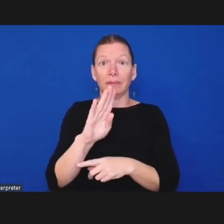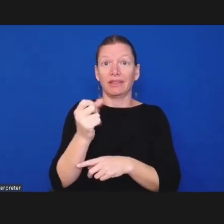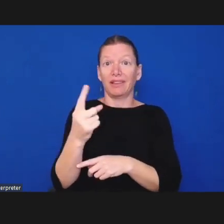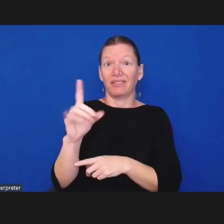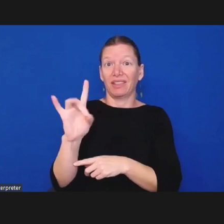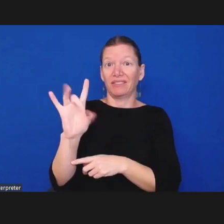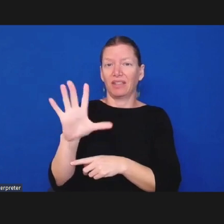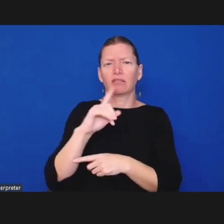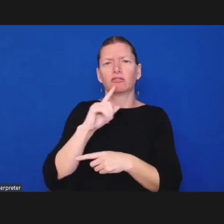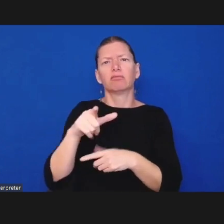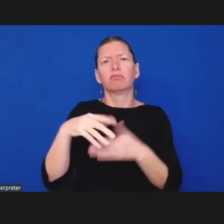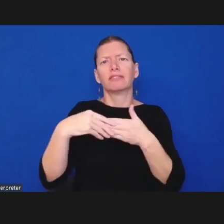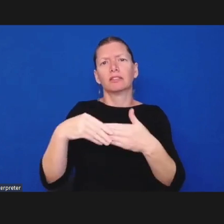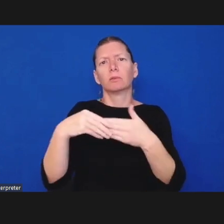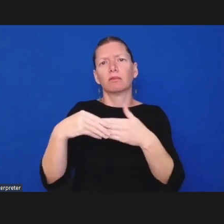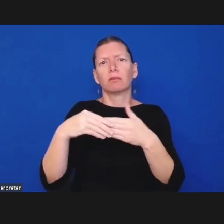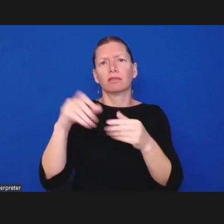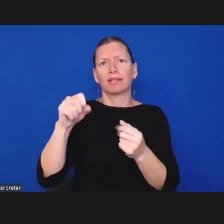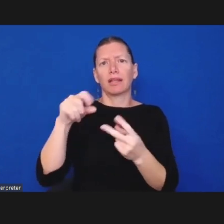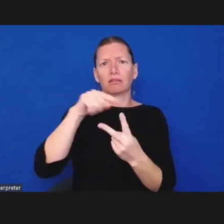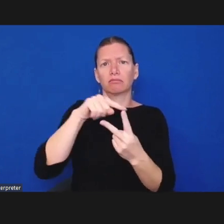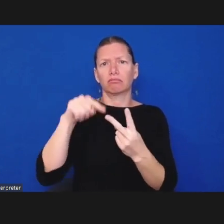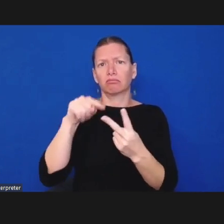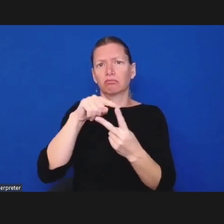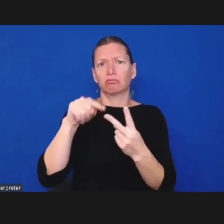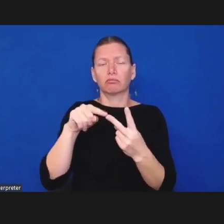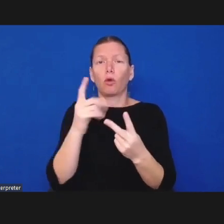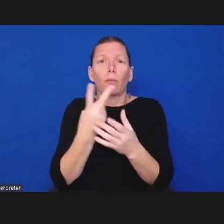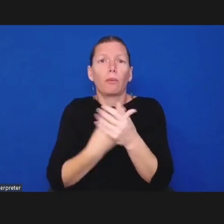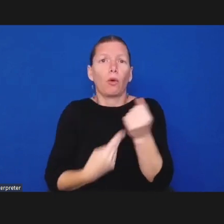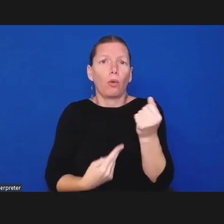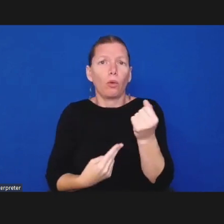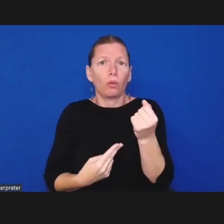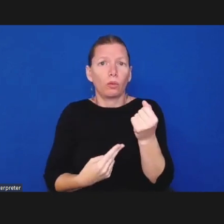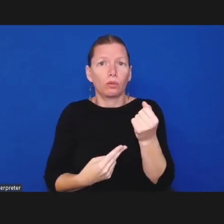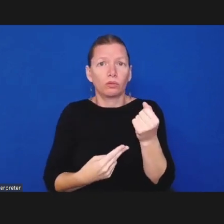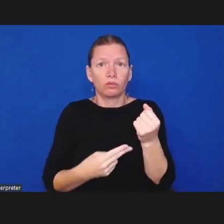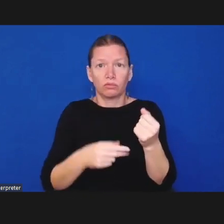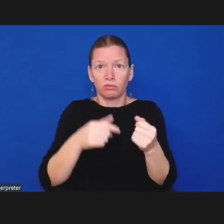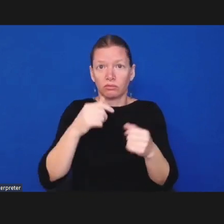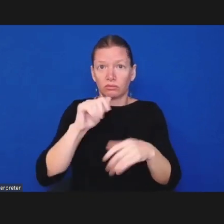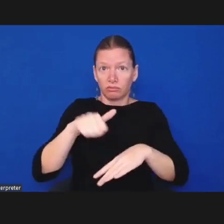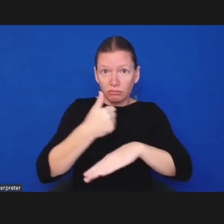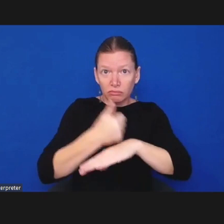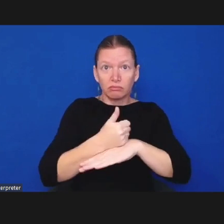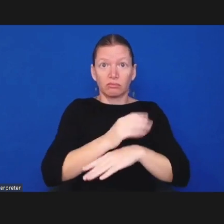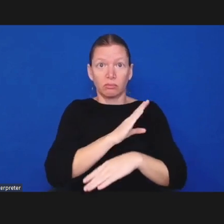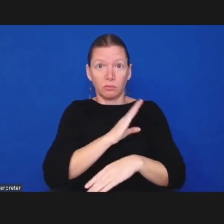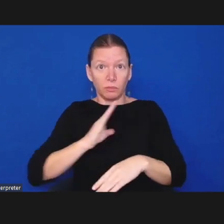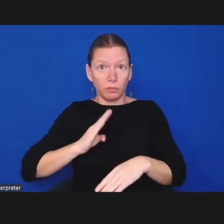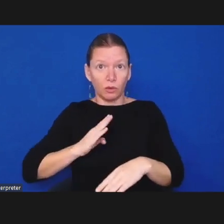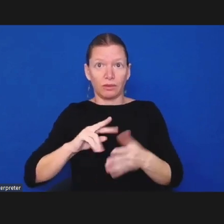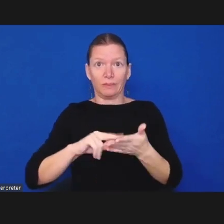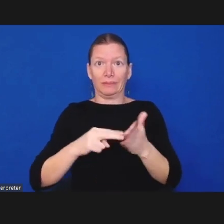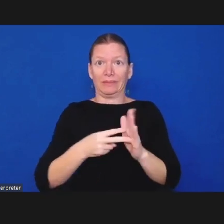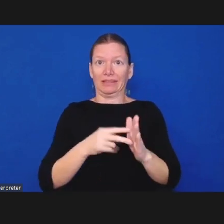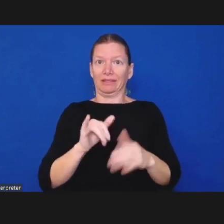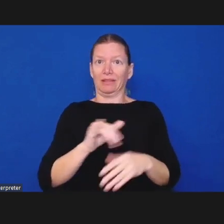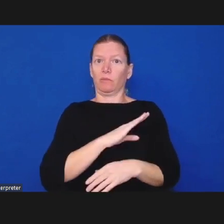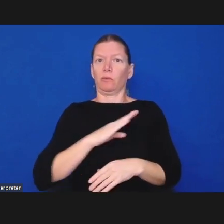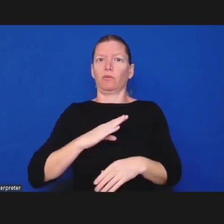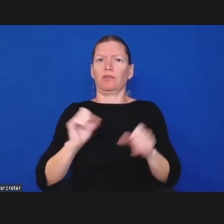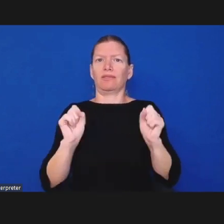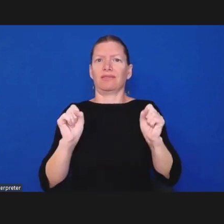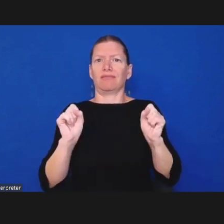it's important not to think that that board alone can provide the voices and experience of people so that board needs to be